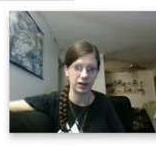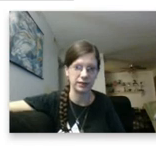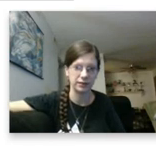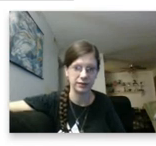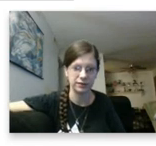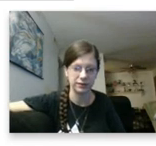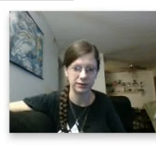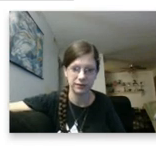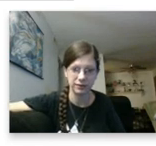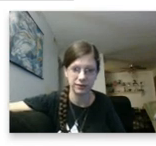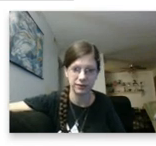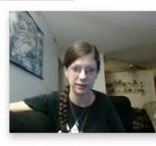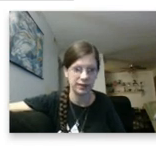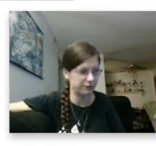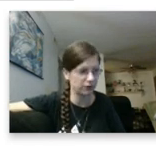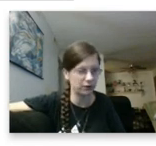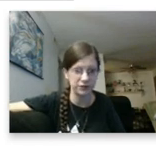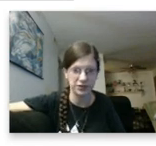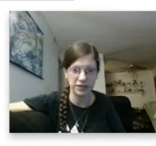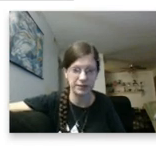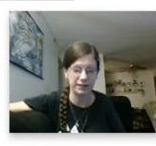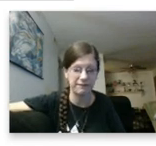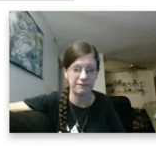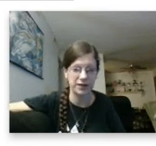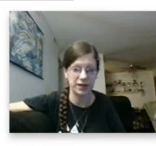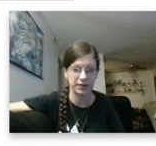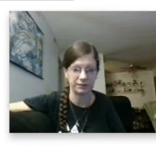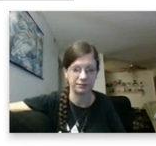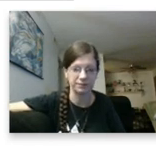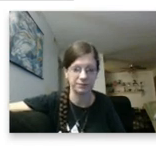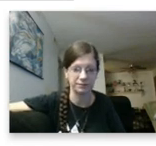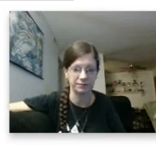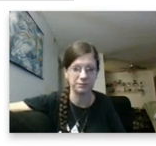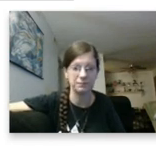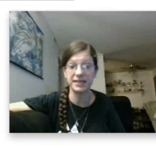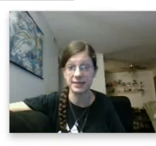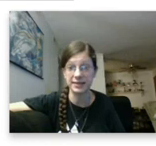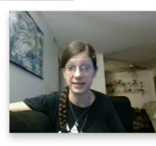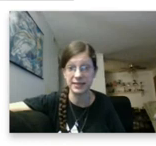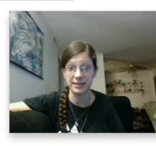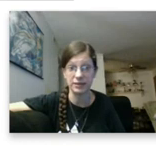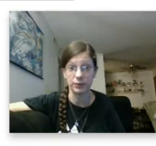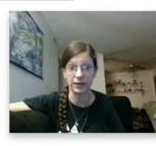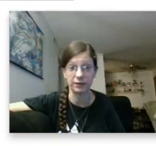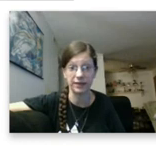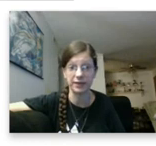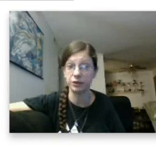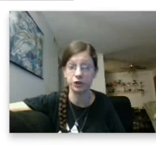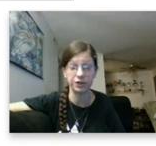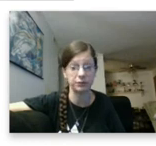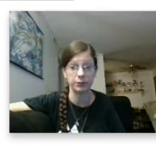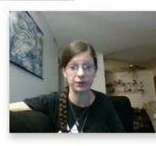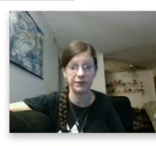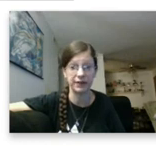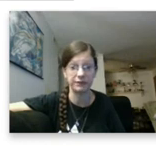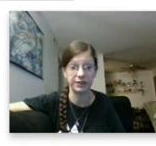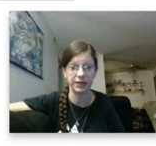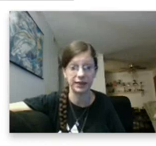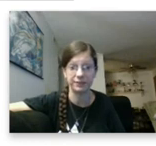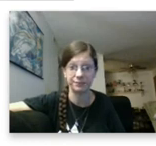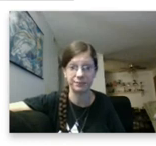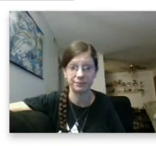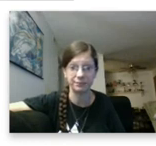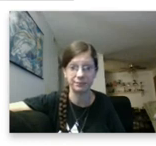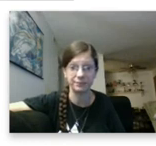God. If they're overstepping them, fine. Make the CDC regulate it and just get rid of the